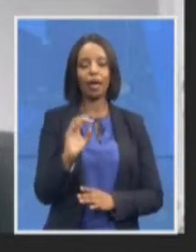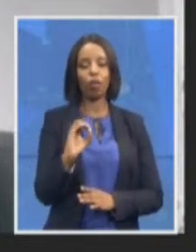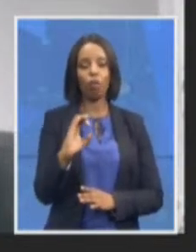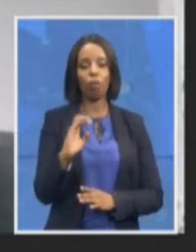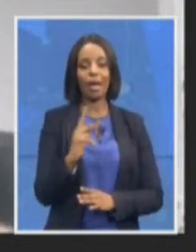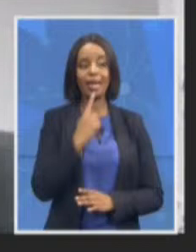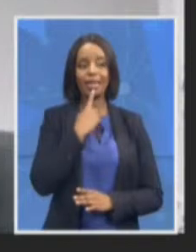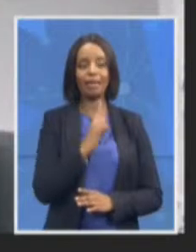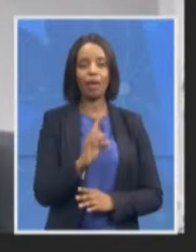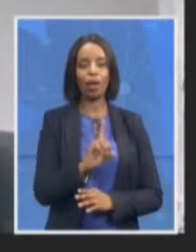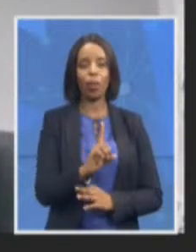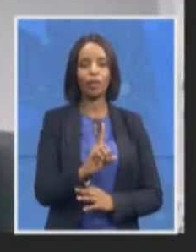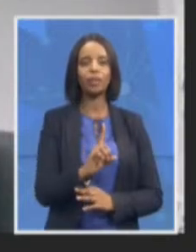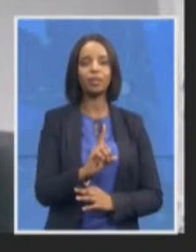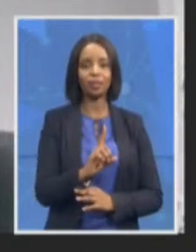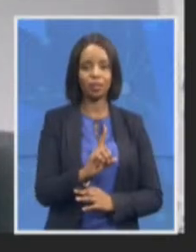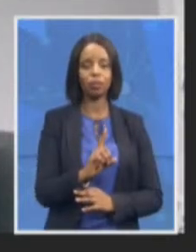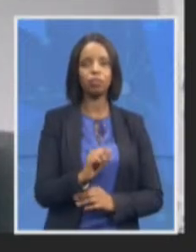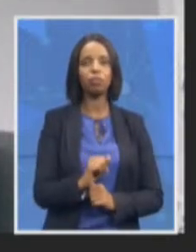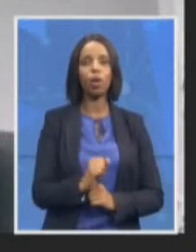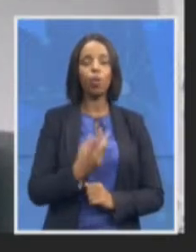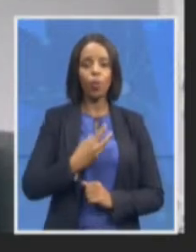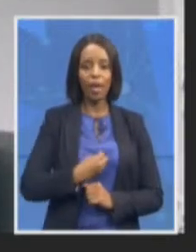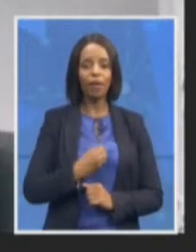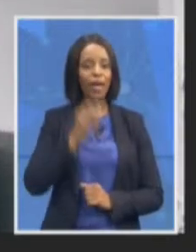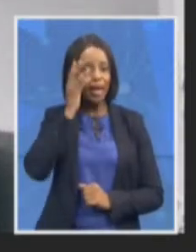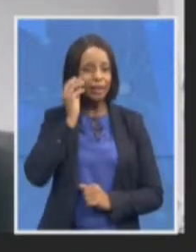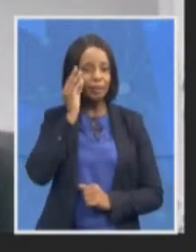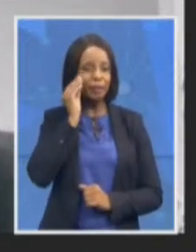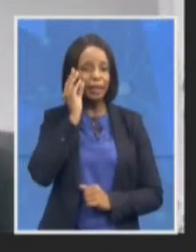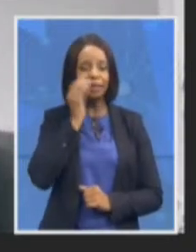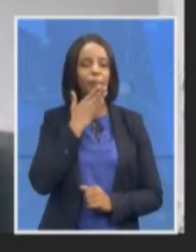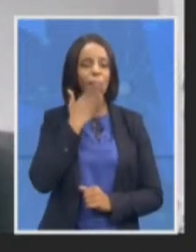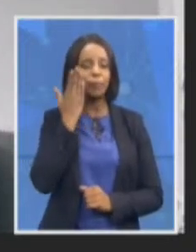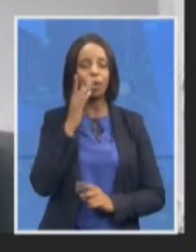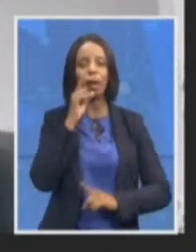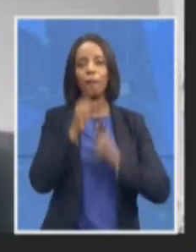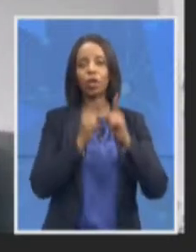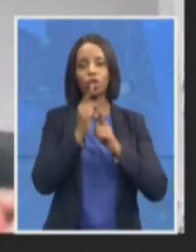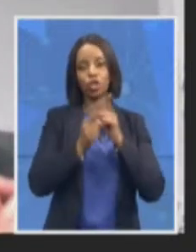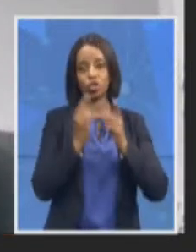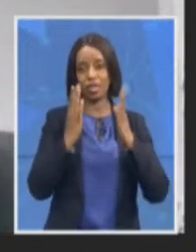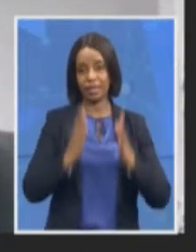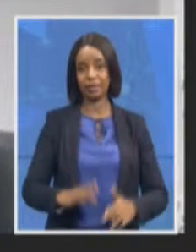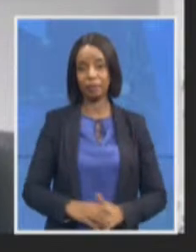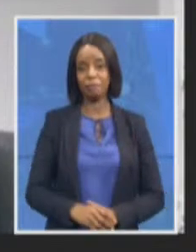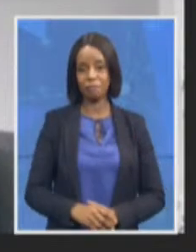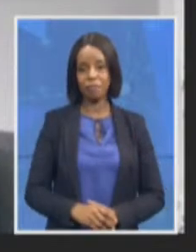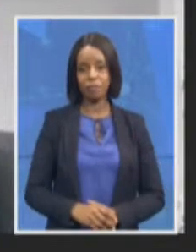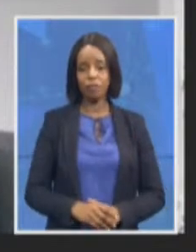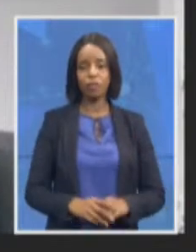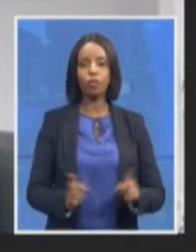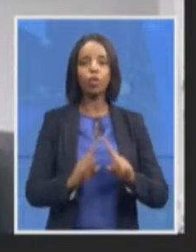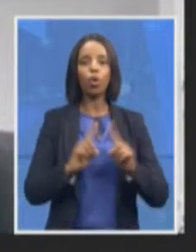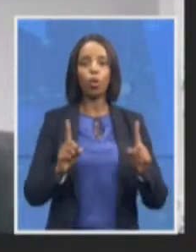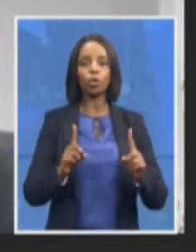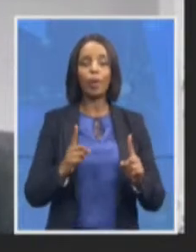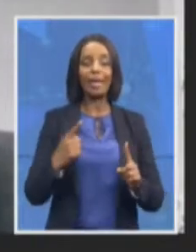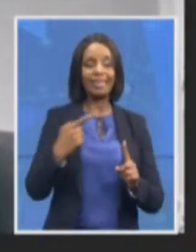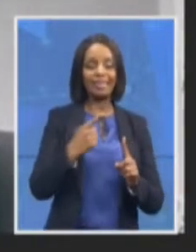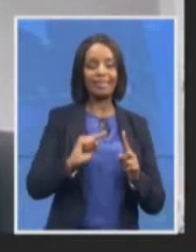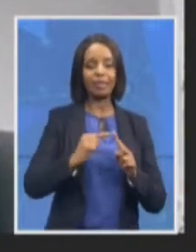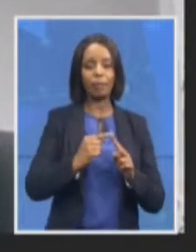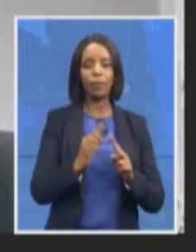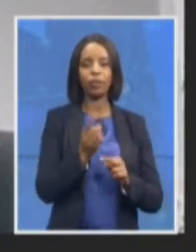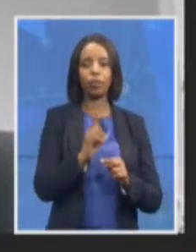I think the point is that we need to focus on getting these very specialized capacities like